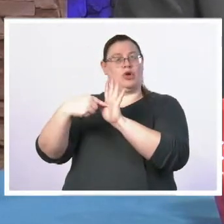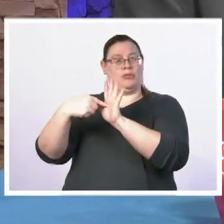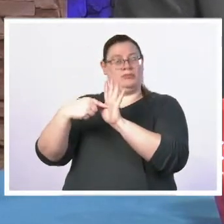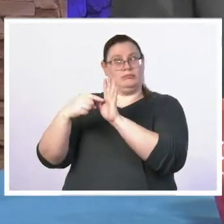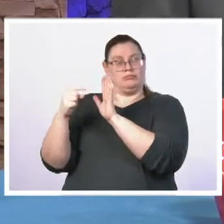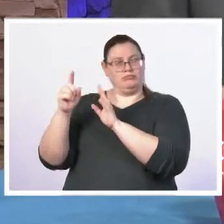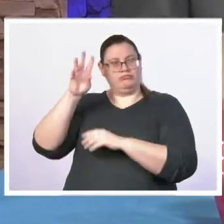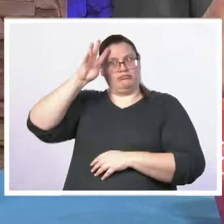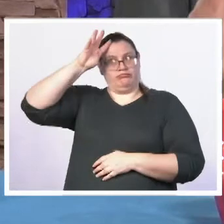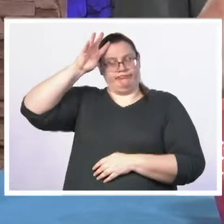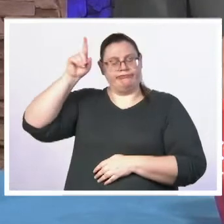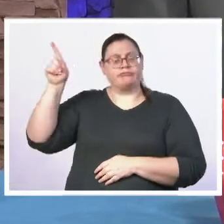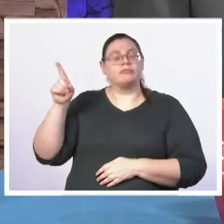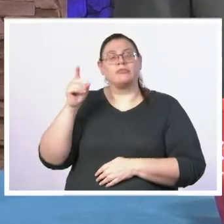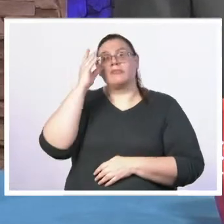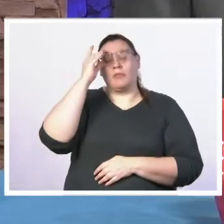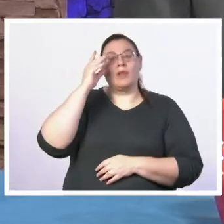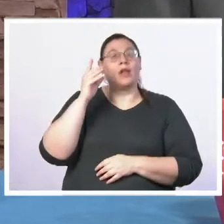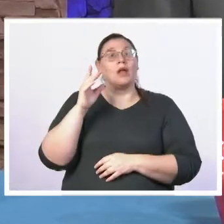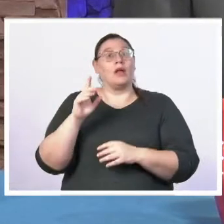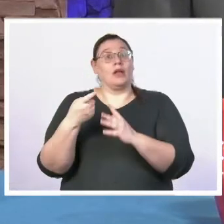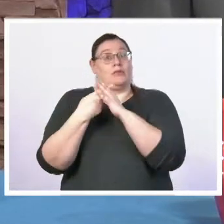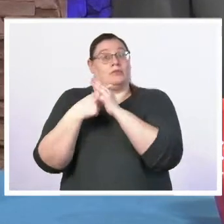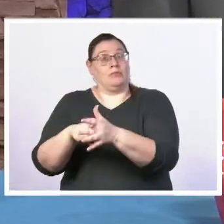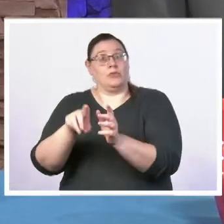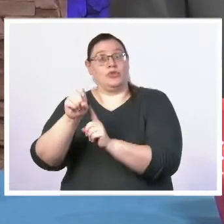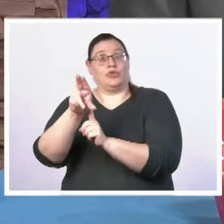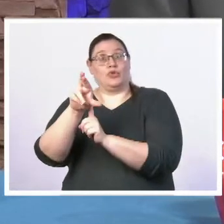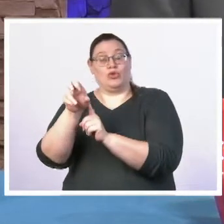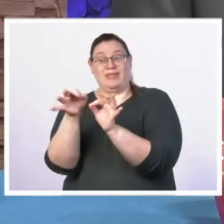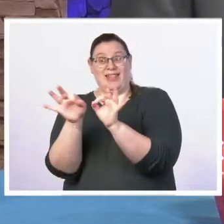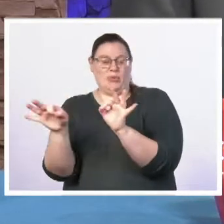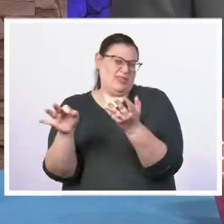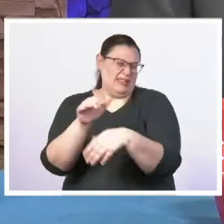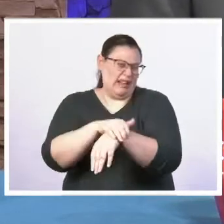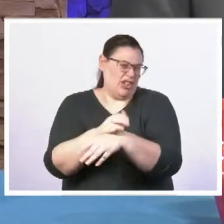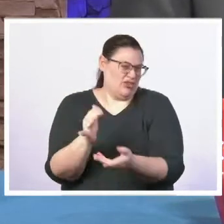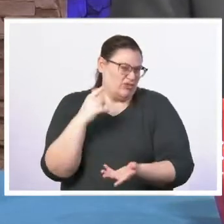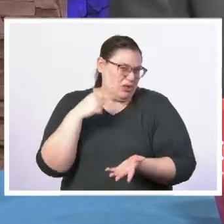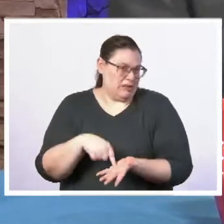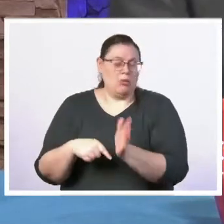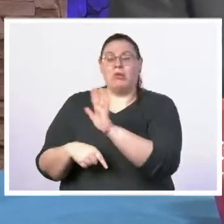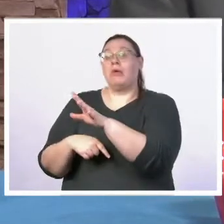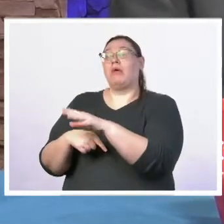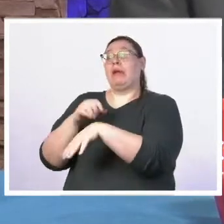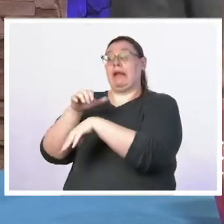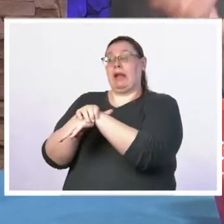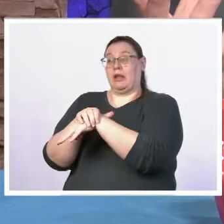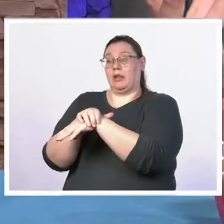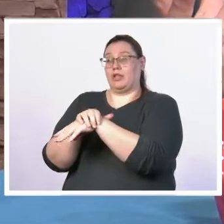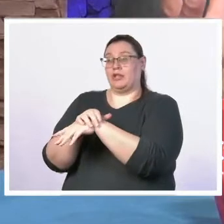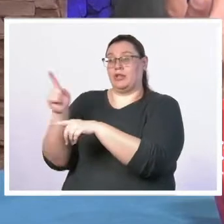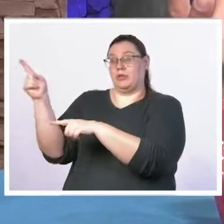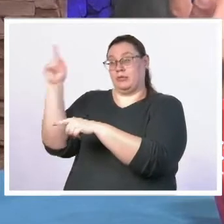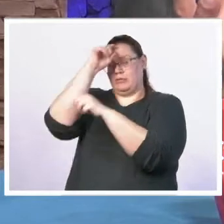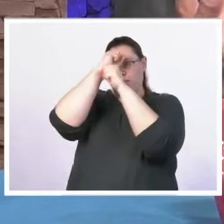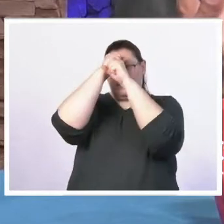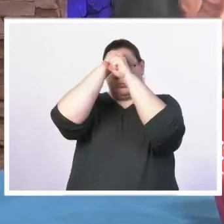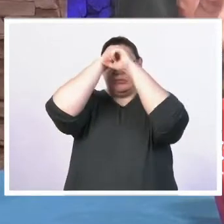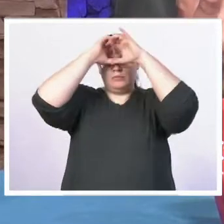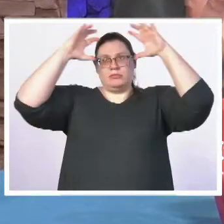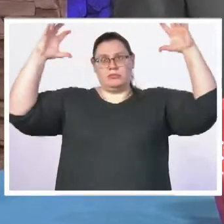that is is you take the source language what in this case English and you actually try to get a picture in your head